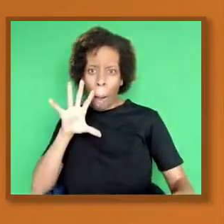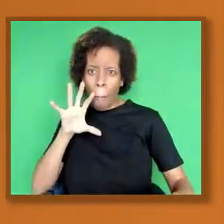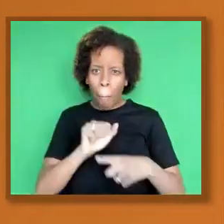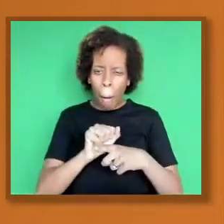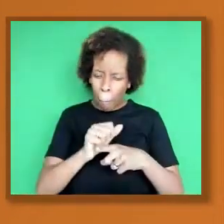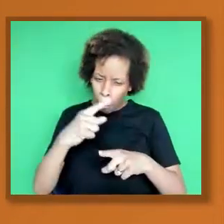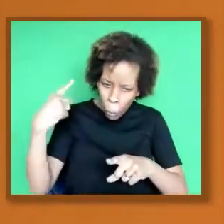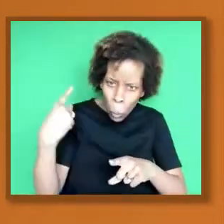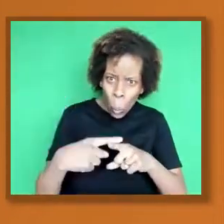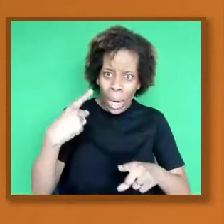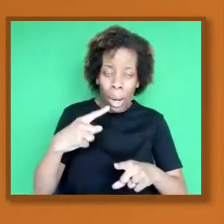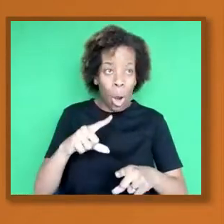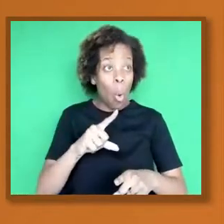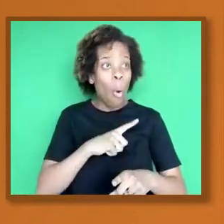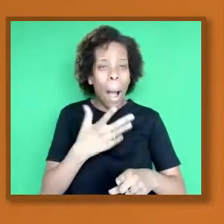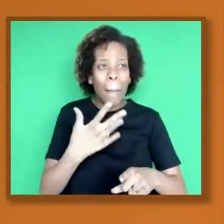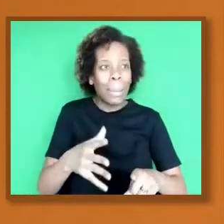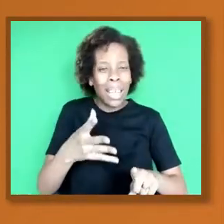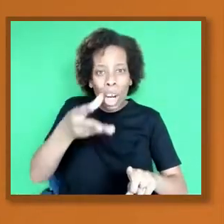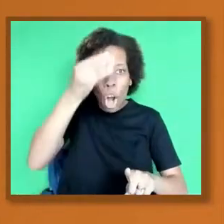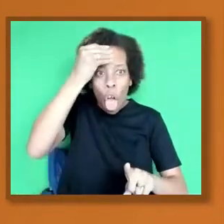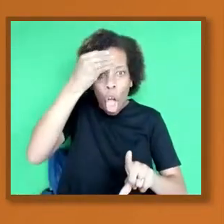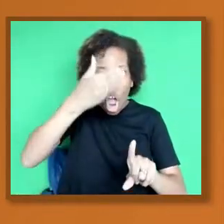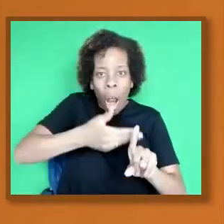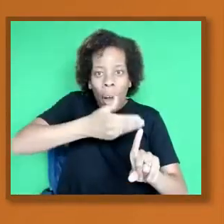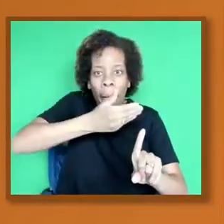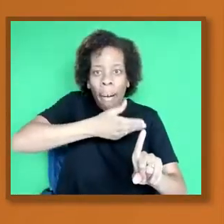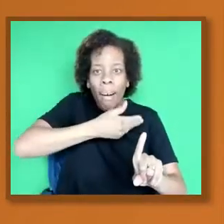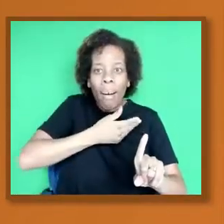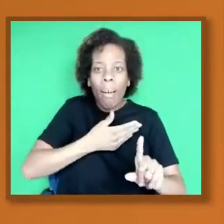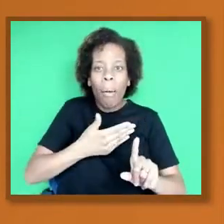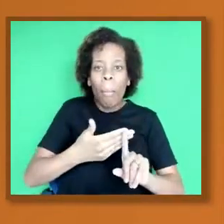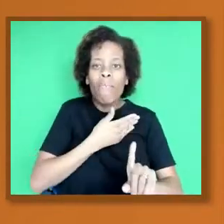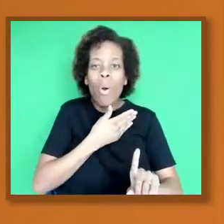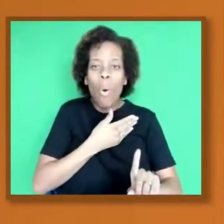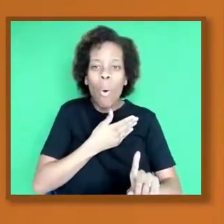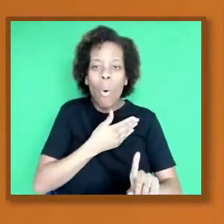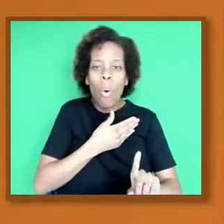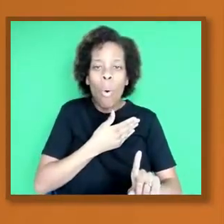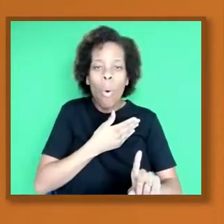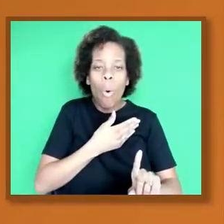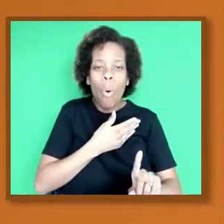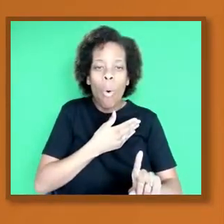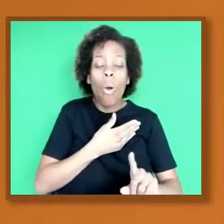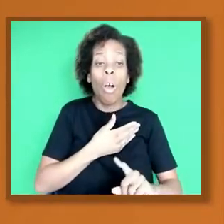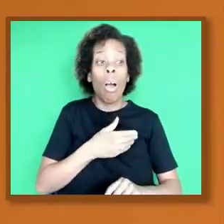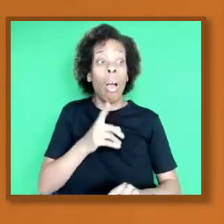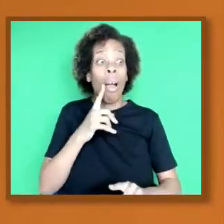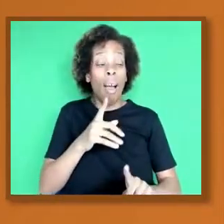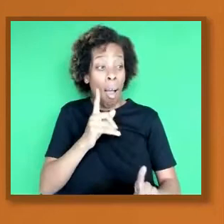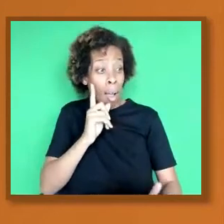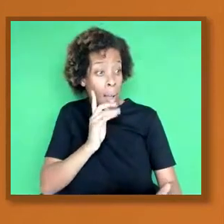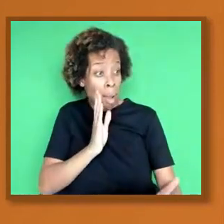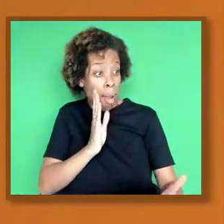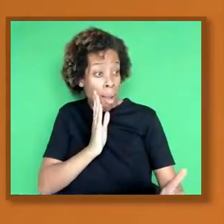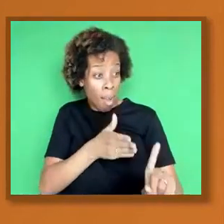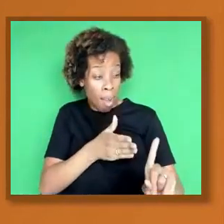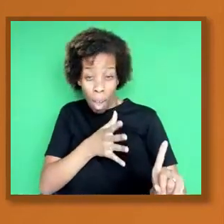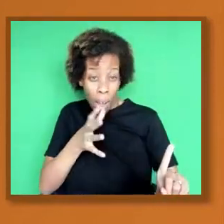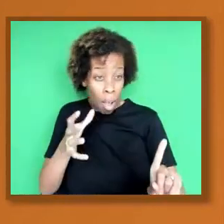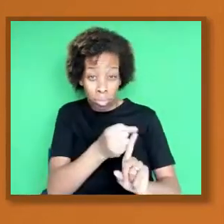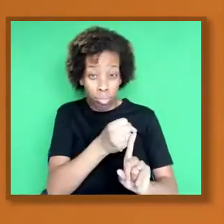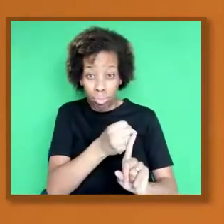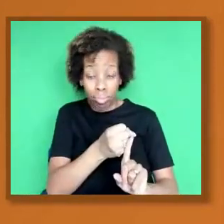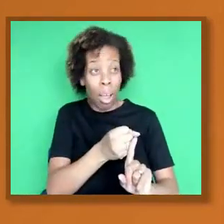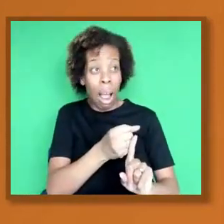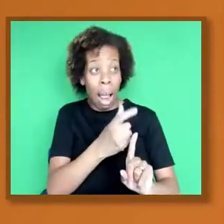and because it's able to recognize it much quicker, it can mount an effective response much faster,